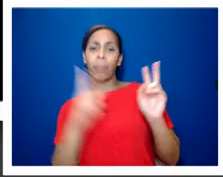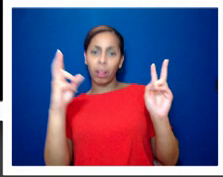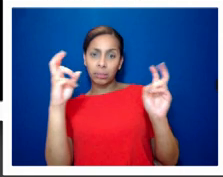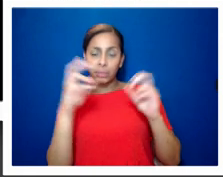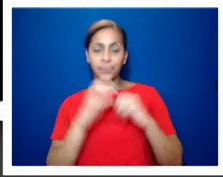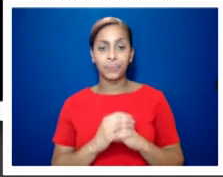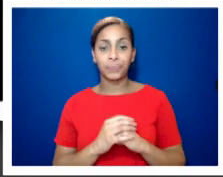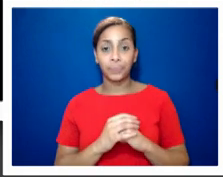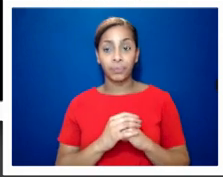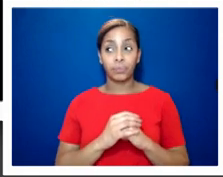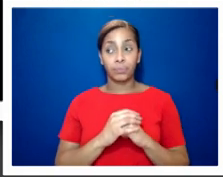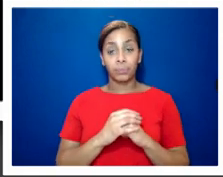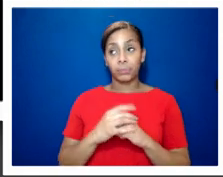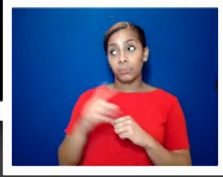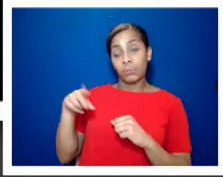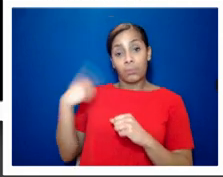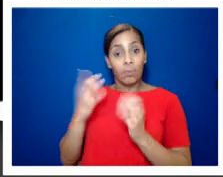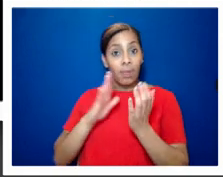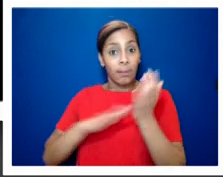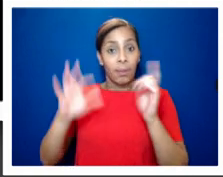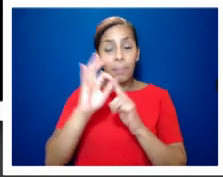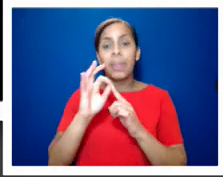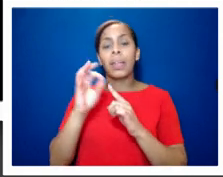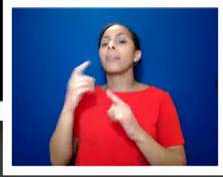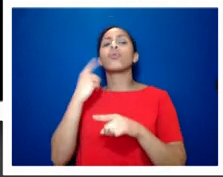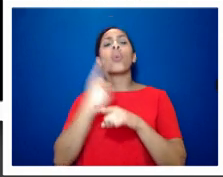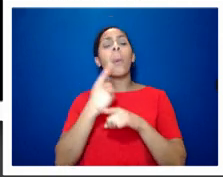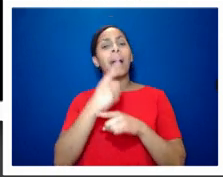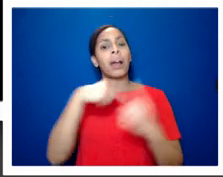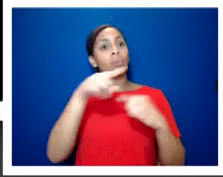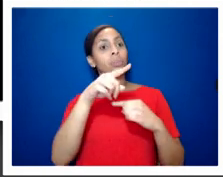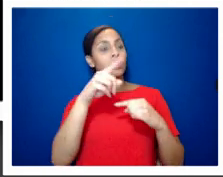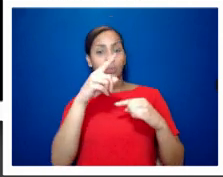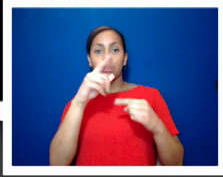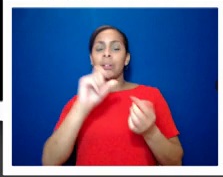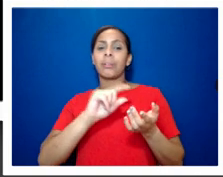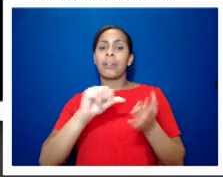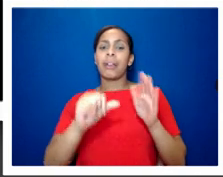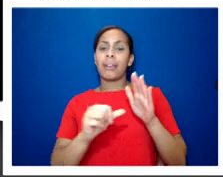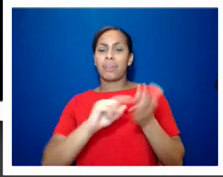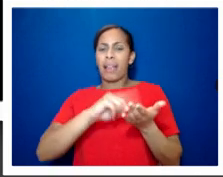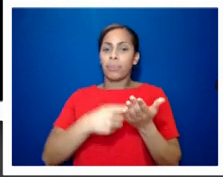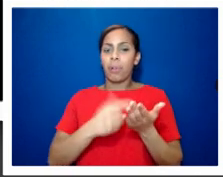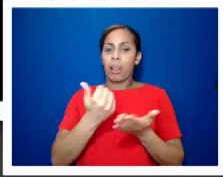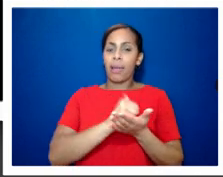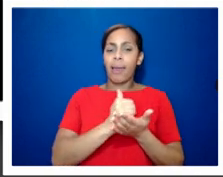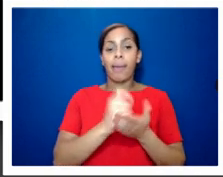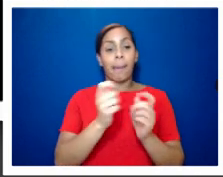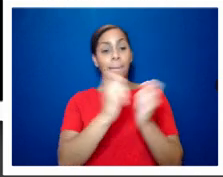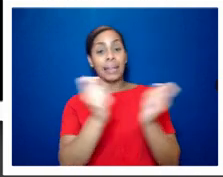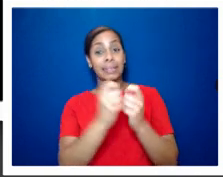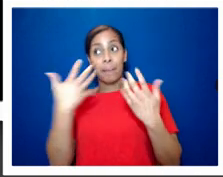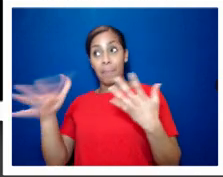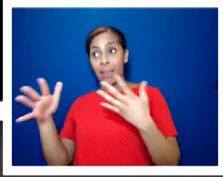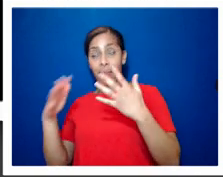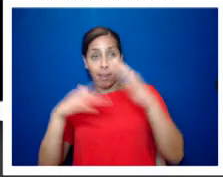bowman during a discussion around an arson attack on the premises of capital gay magazine said it was quite right that there should be intolerance